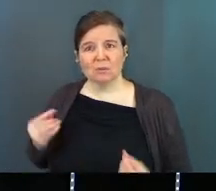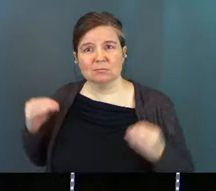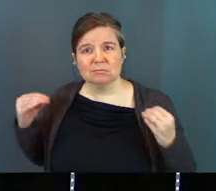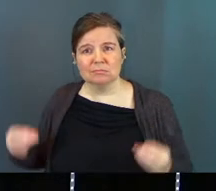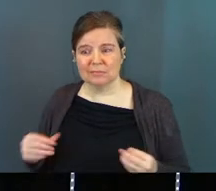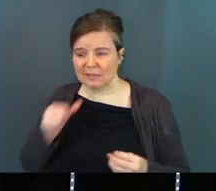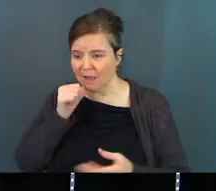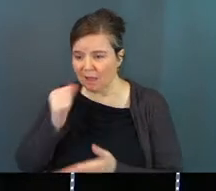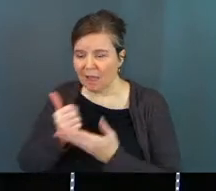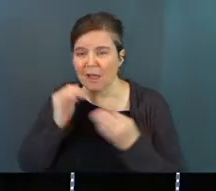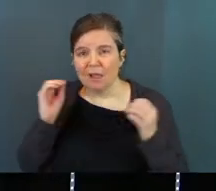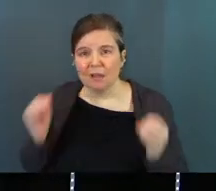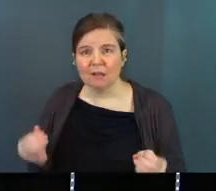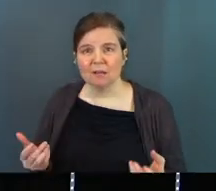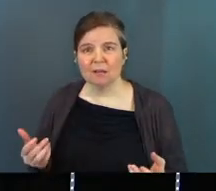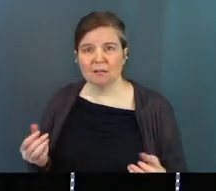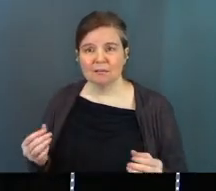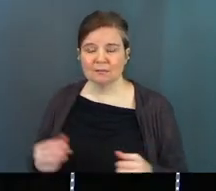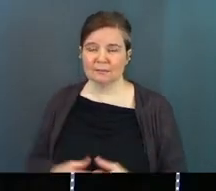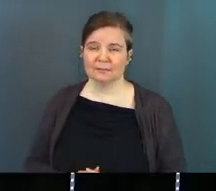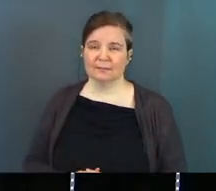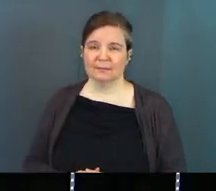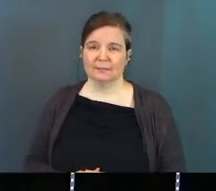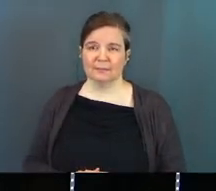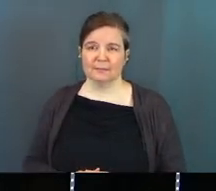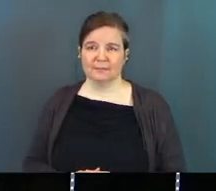not helping at all.